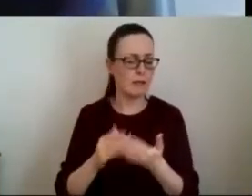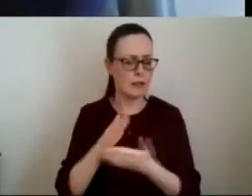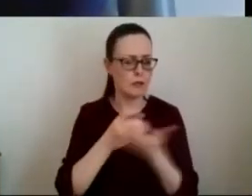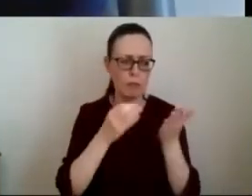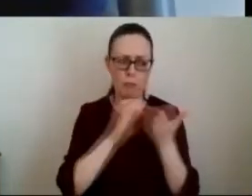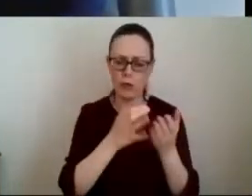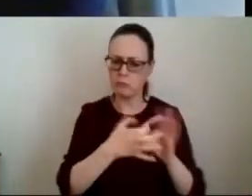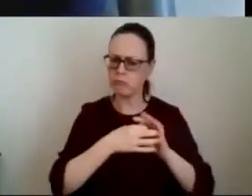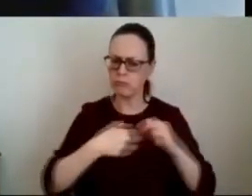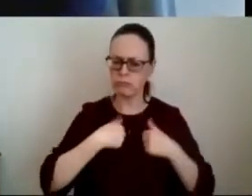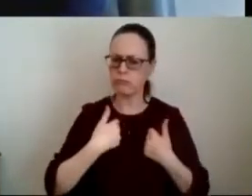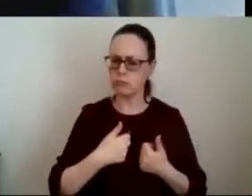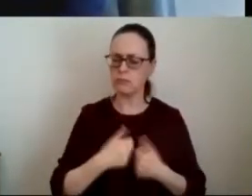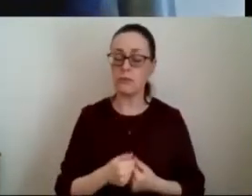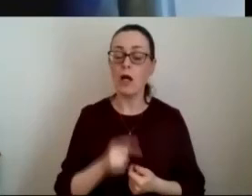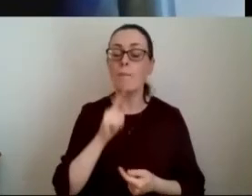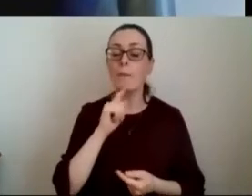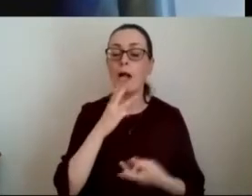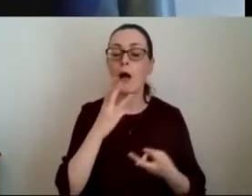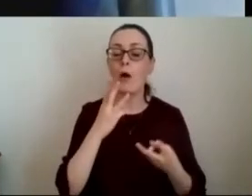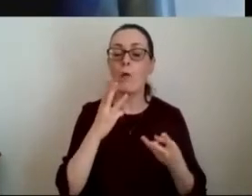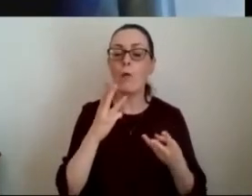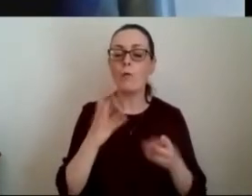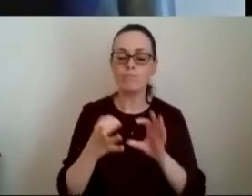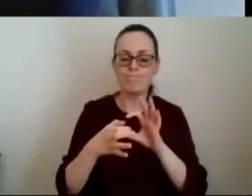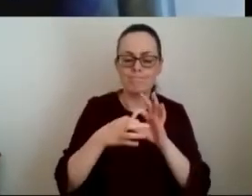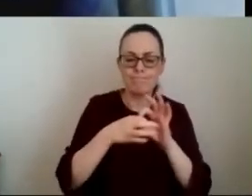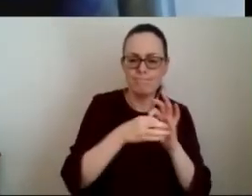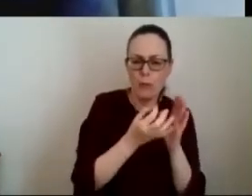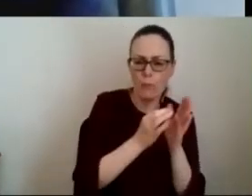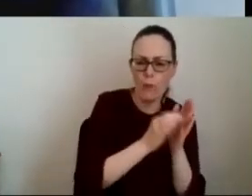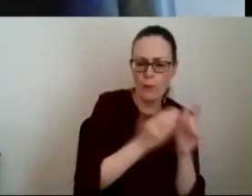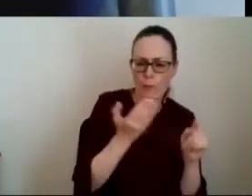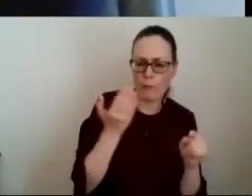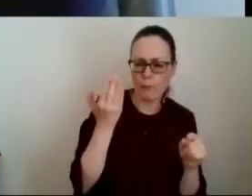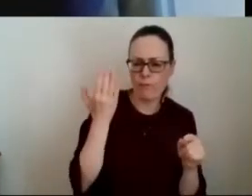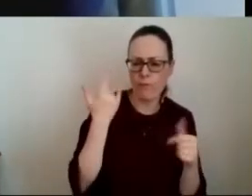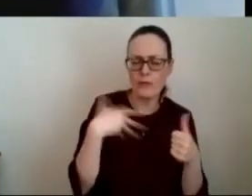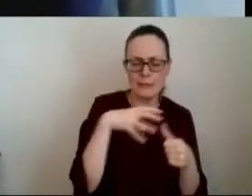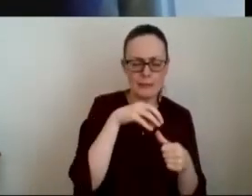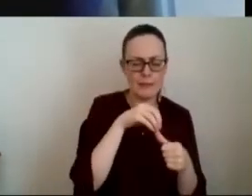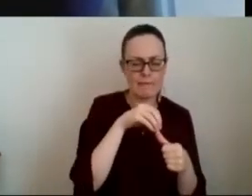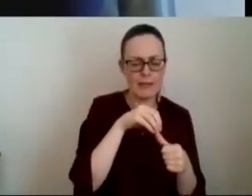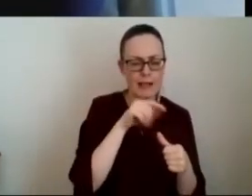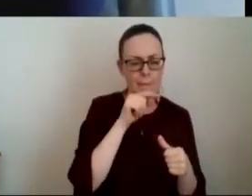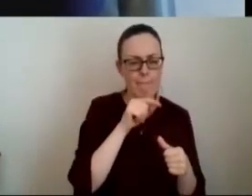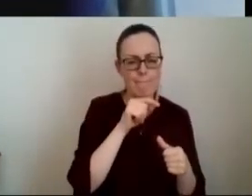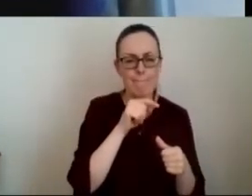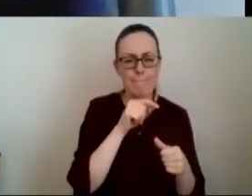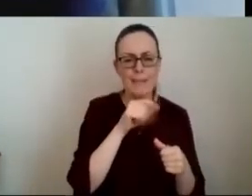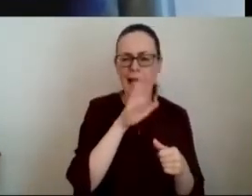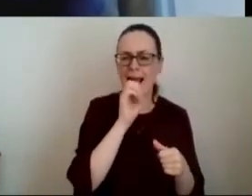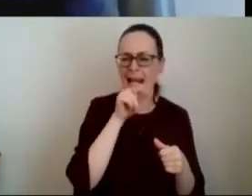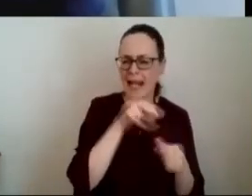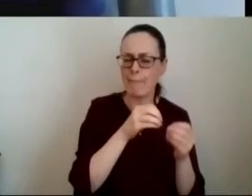um i want to build on maybe the previous points that have been made particularly uh len in relation